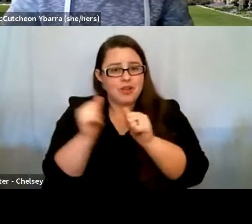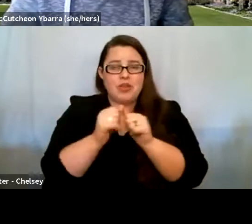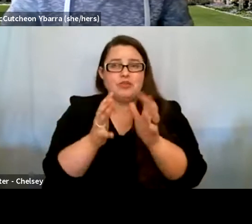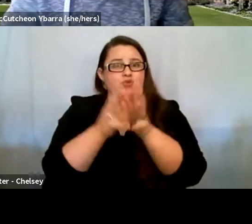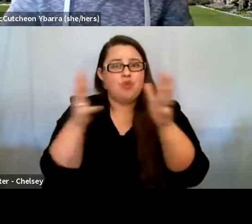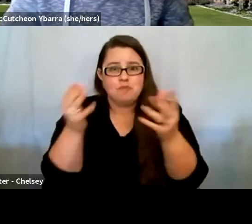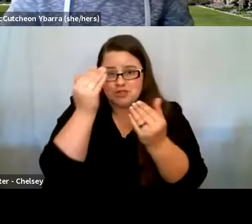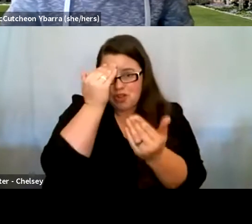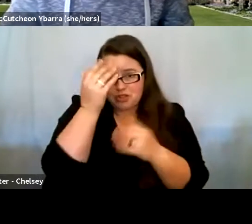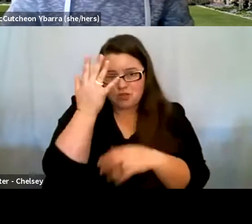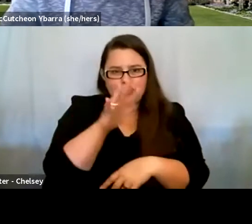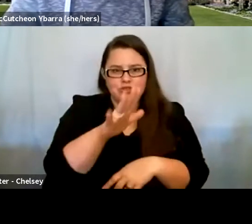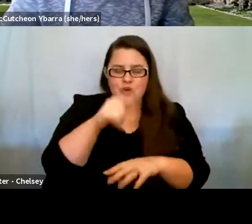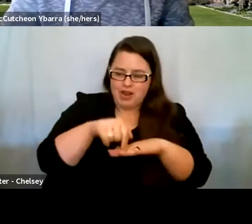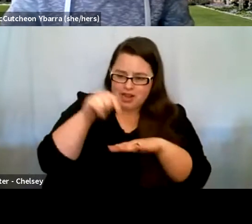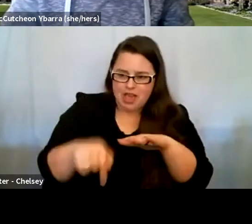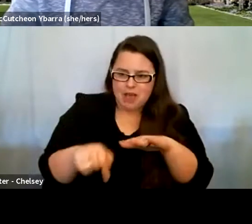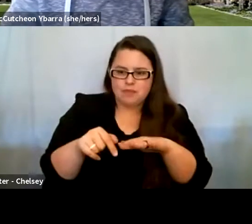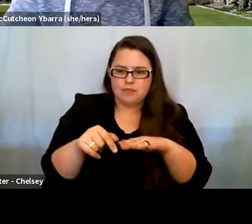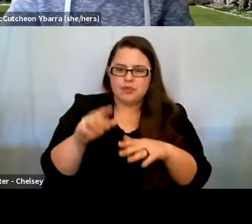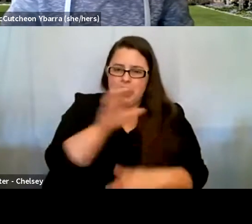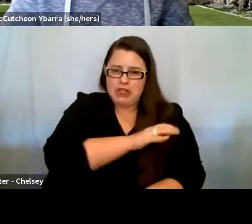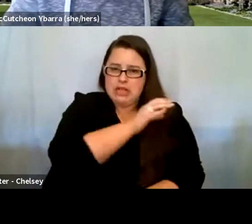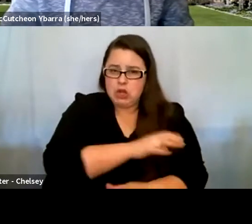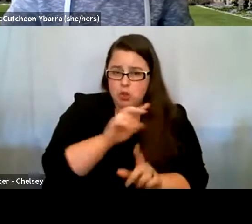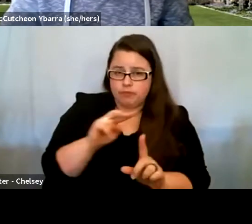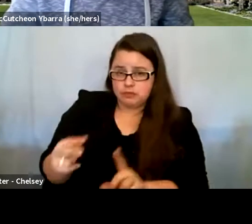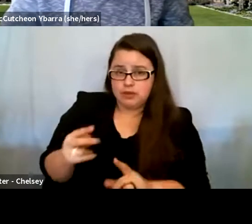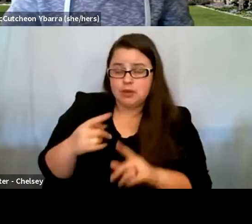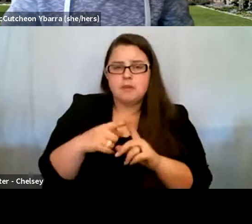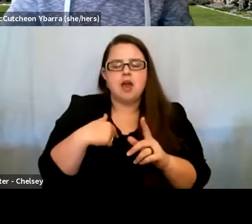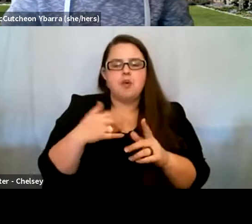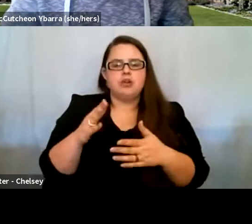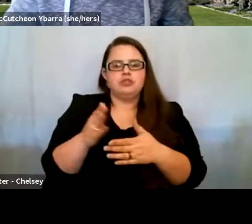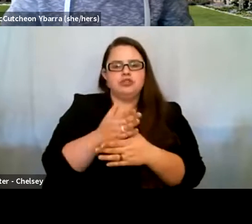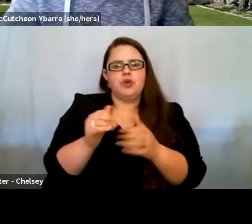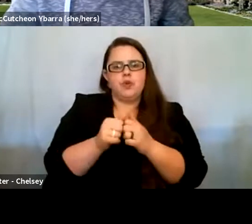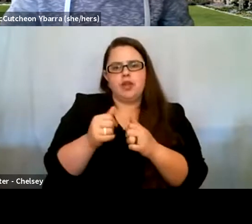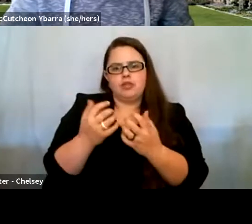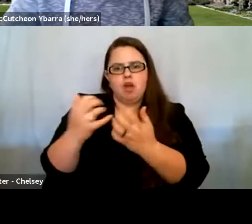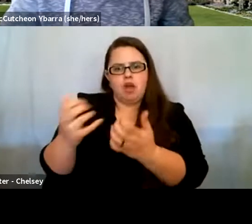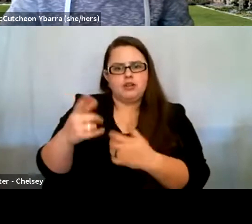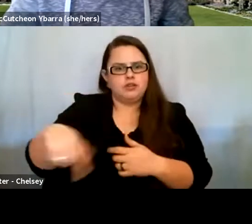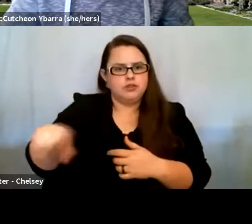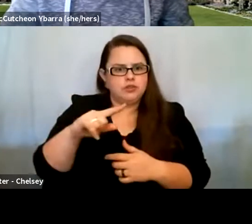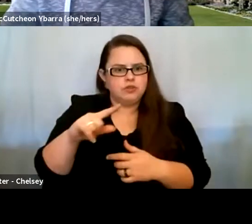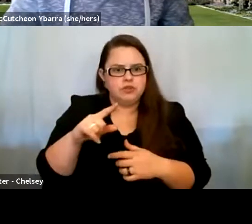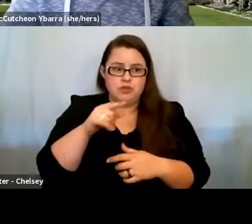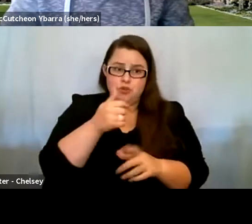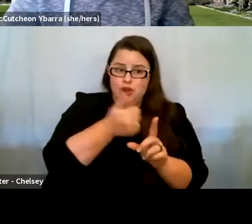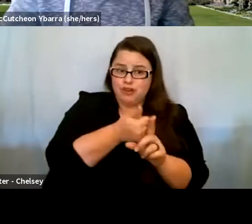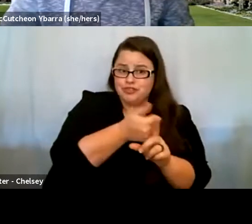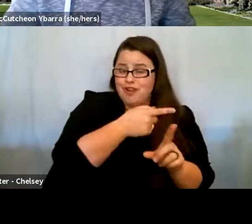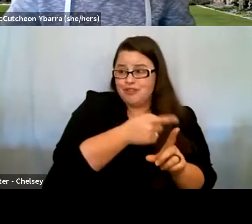knowledge because of your in-depth clinical perspective, but I want to share with the audience something that you've been very modest. You